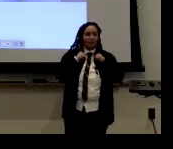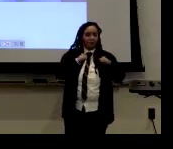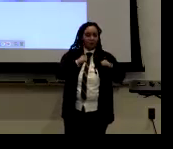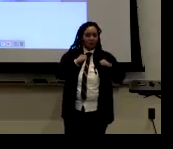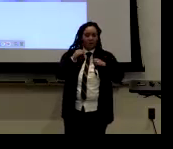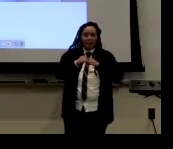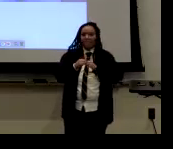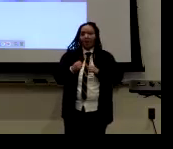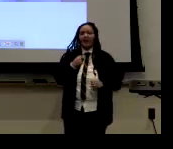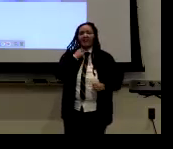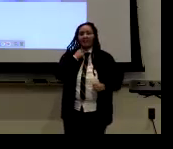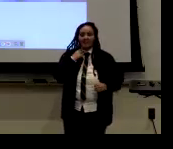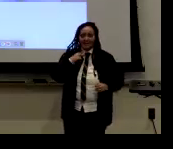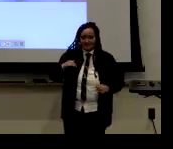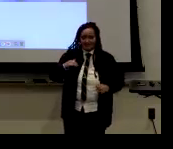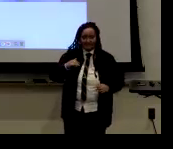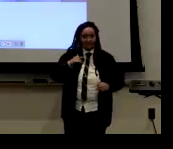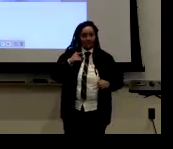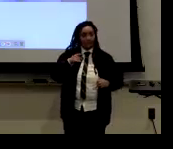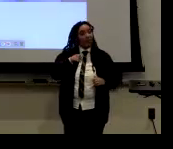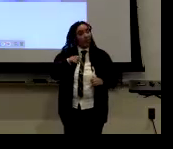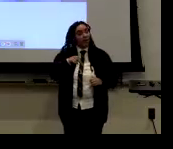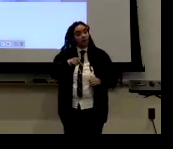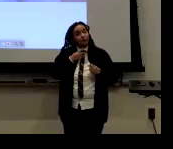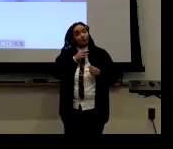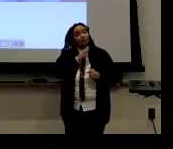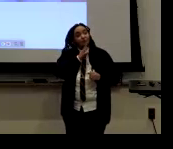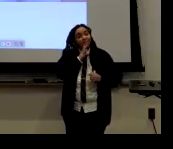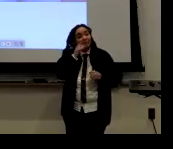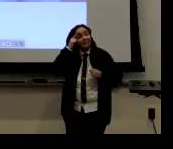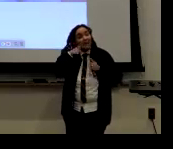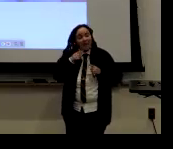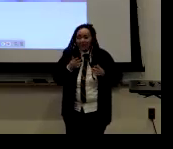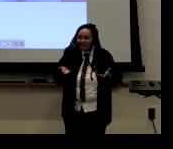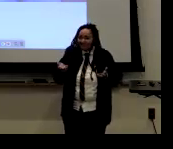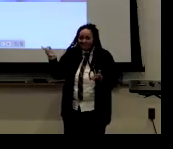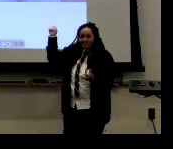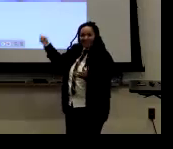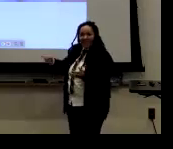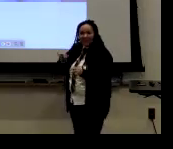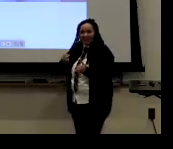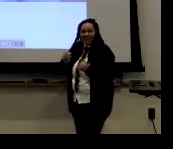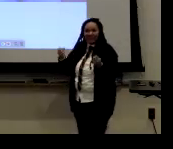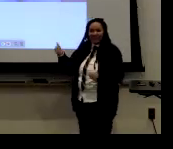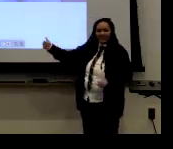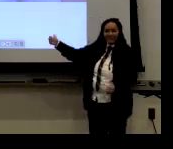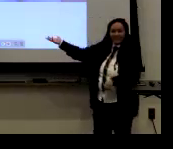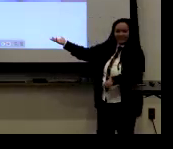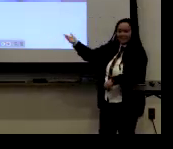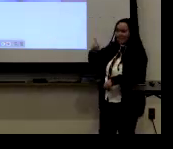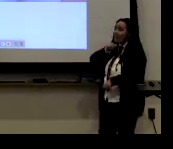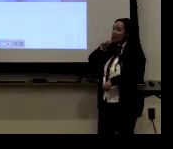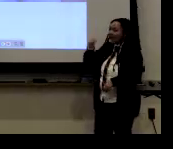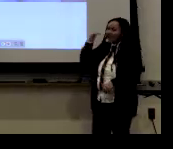make your neck look wider. And your signs bigger. And more intimidating. Do you think they